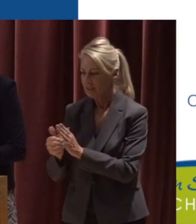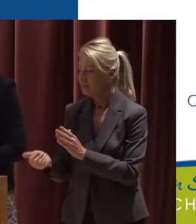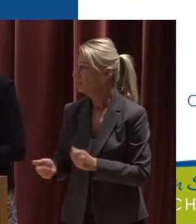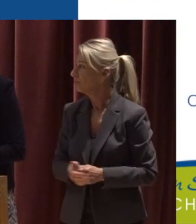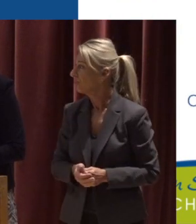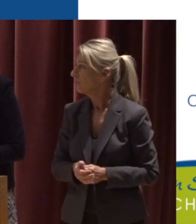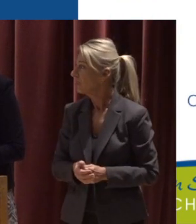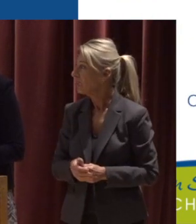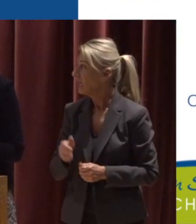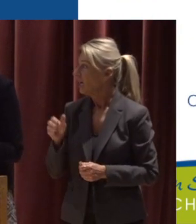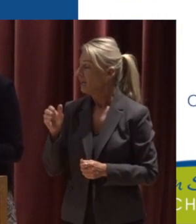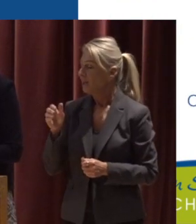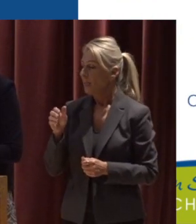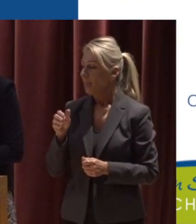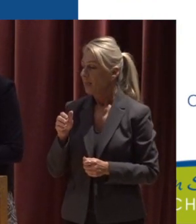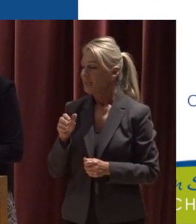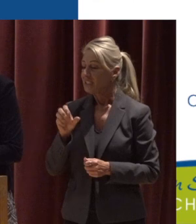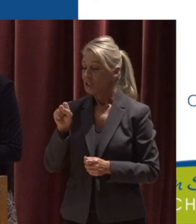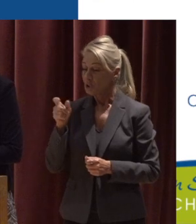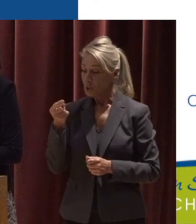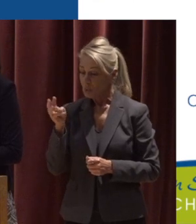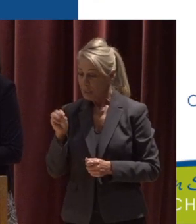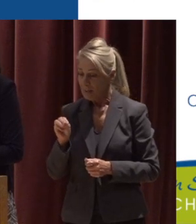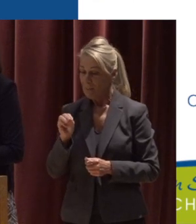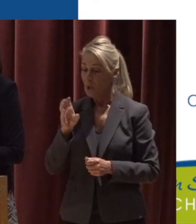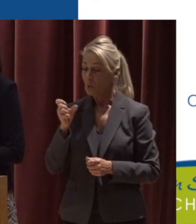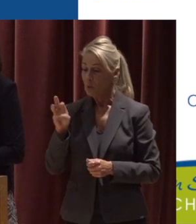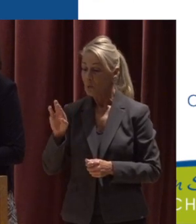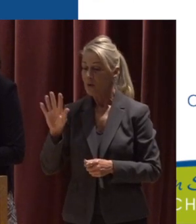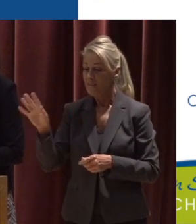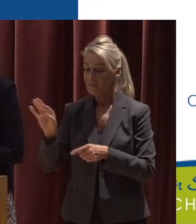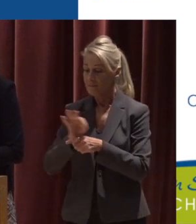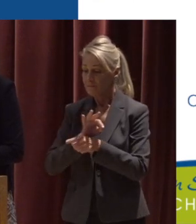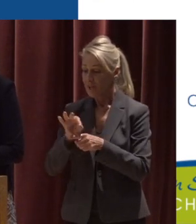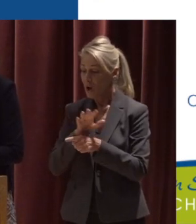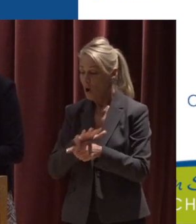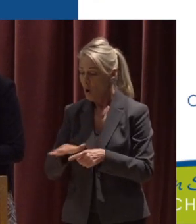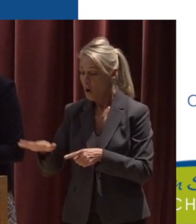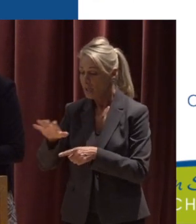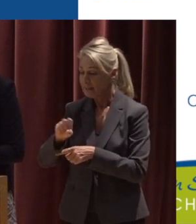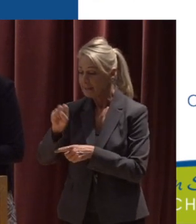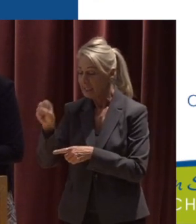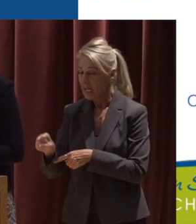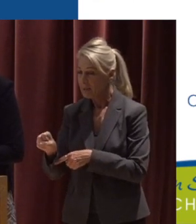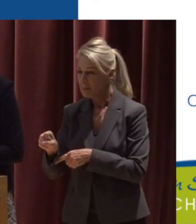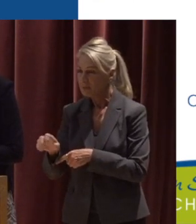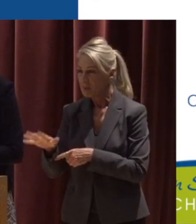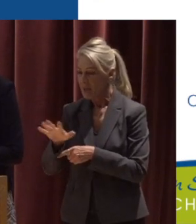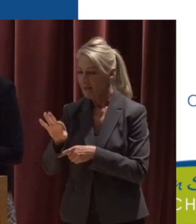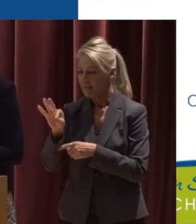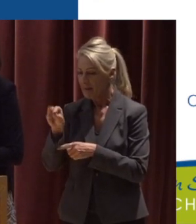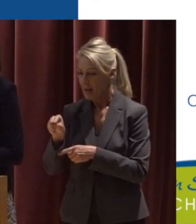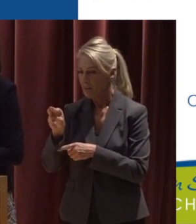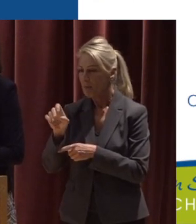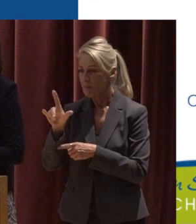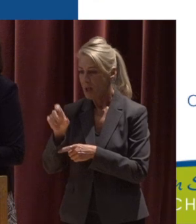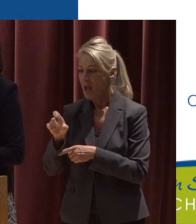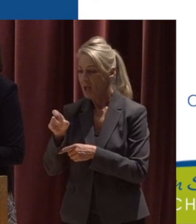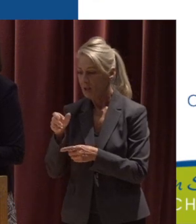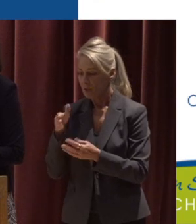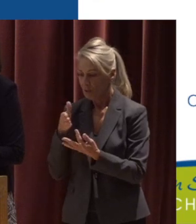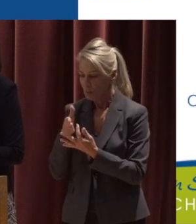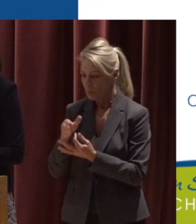Now, stream crew functions all across Salem There are roughly 90 miles of streams through Salem